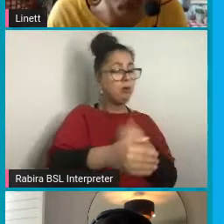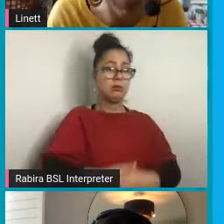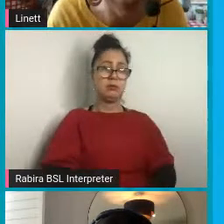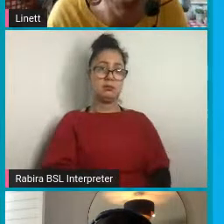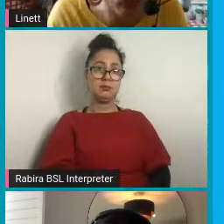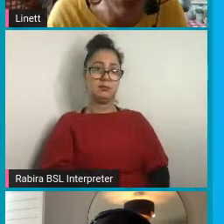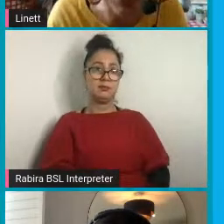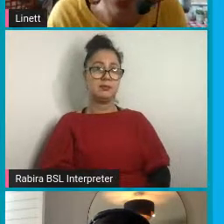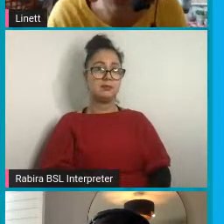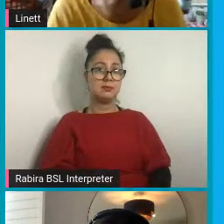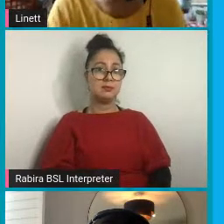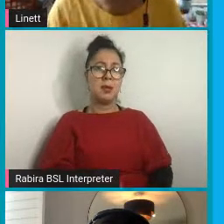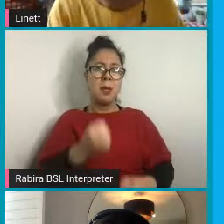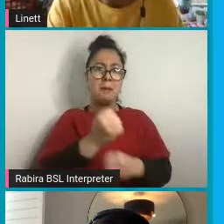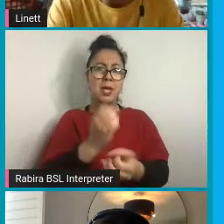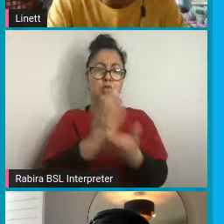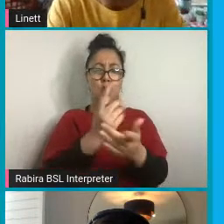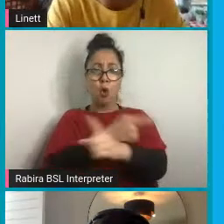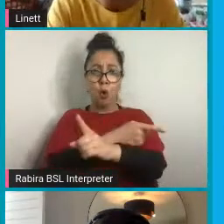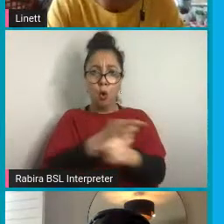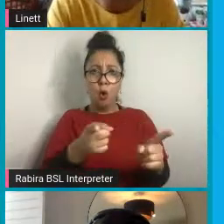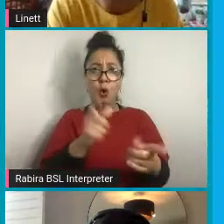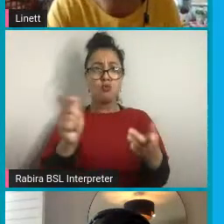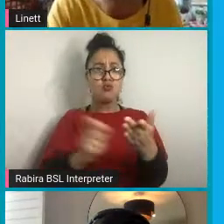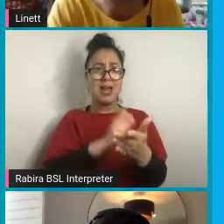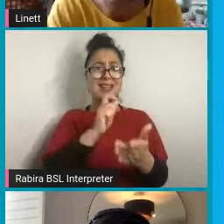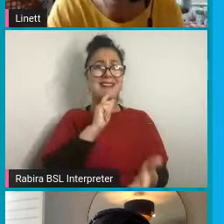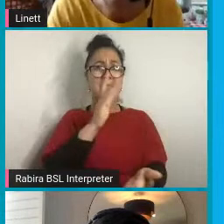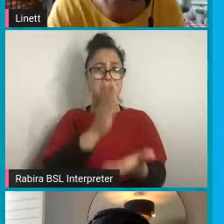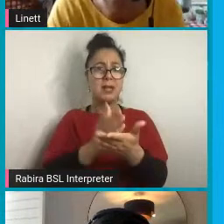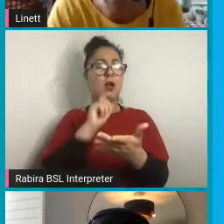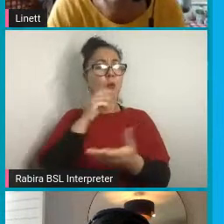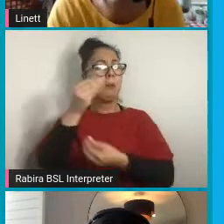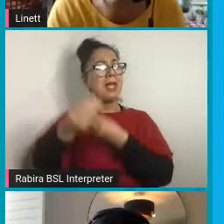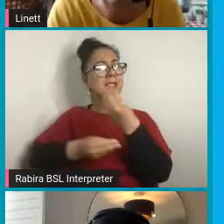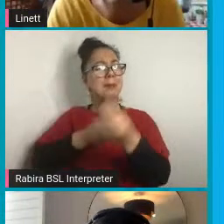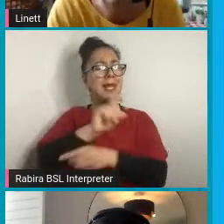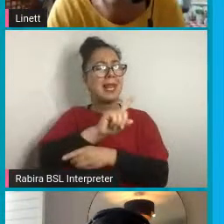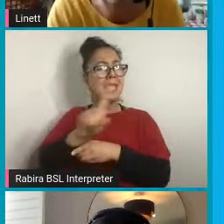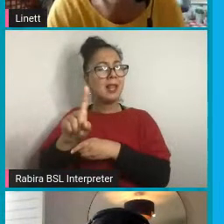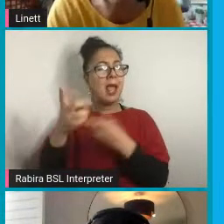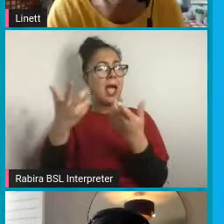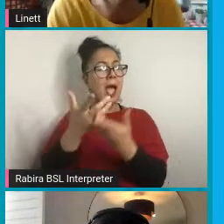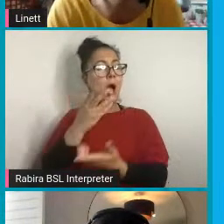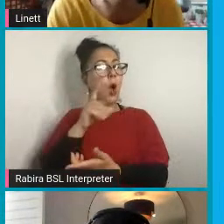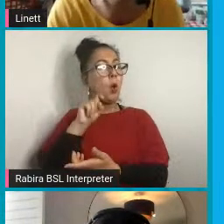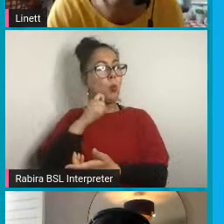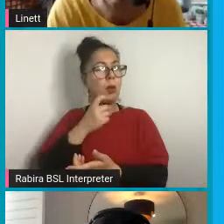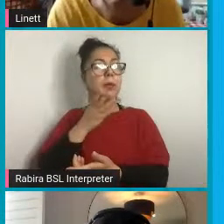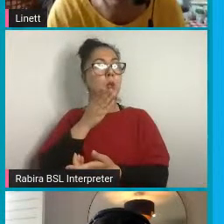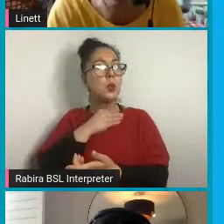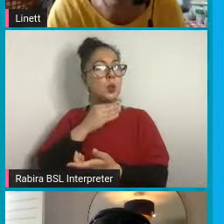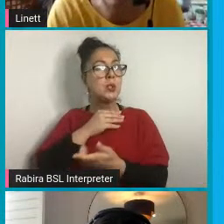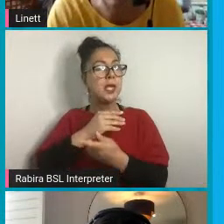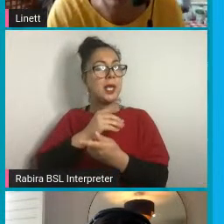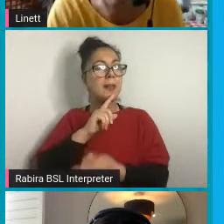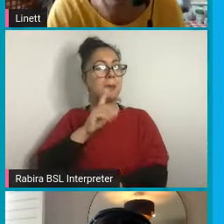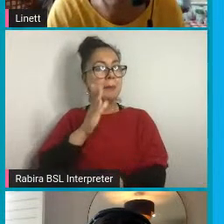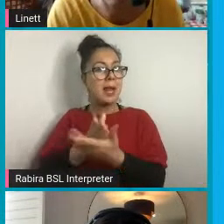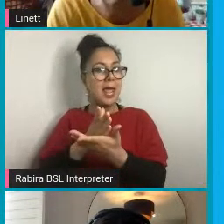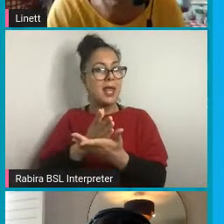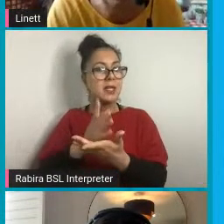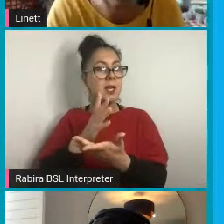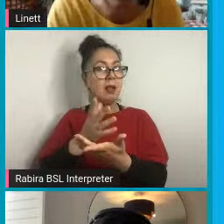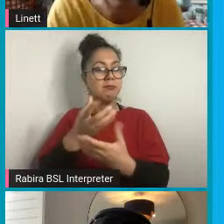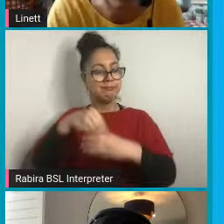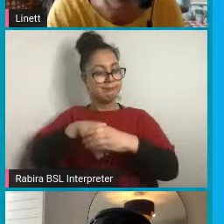you've all got your pledges written down. I'll be explaining later on how we're going to be using those in the creative piece that